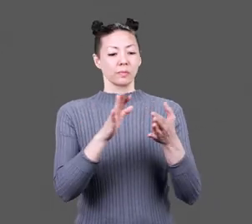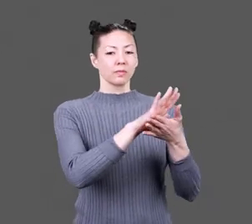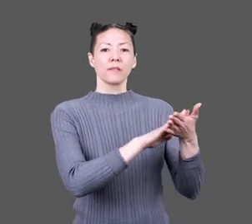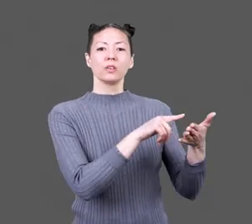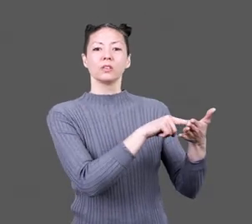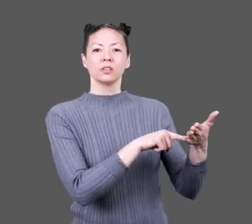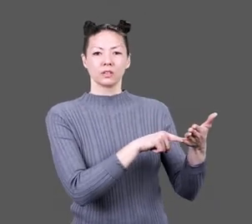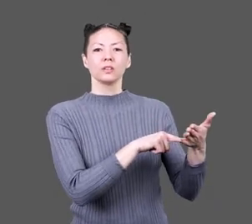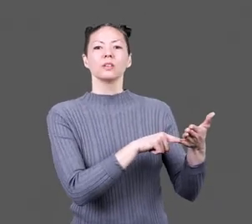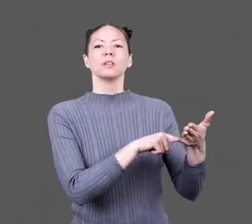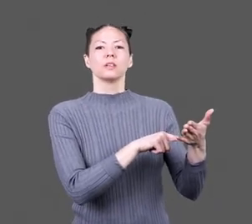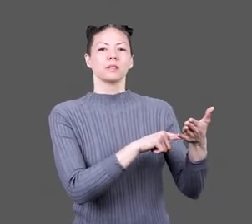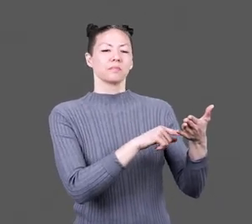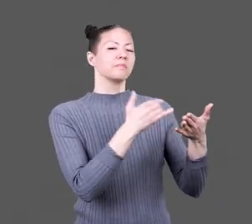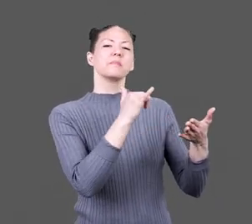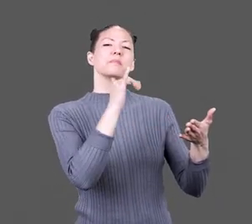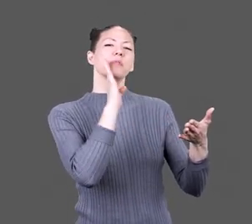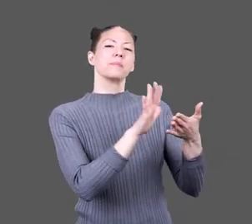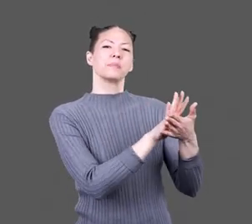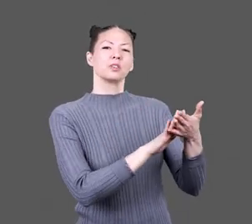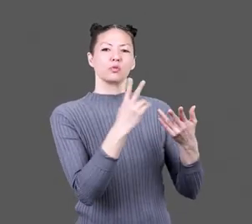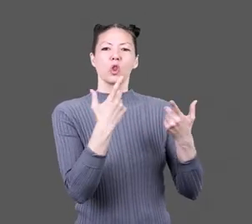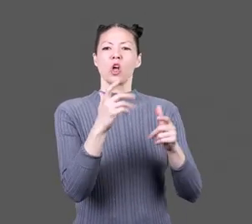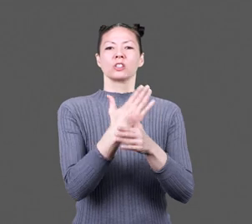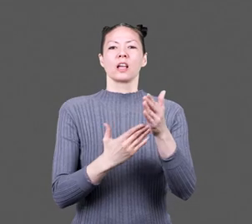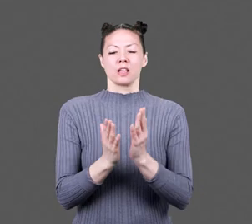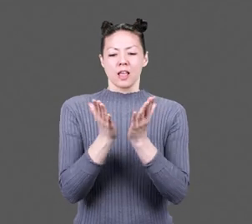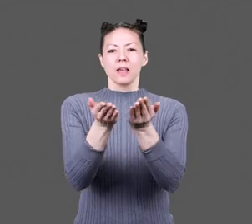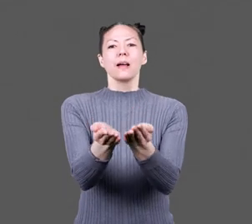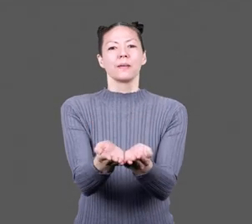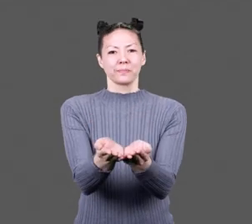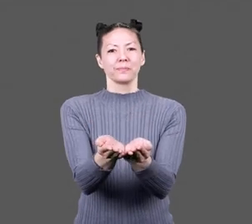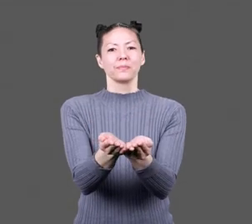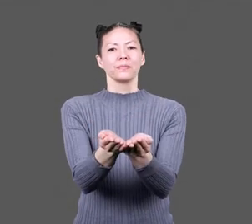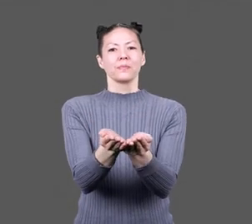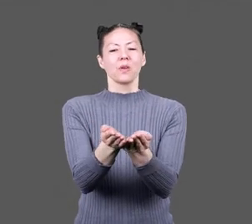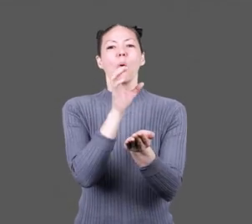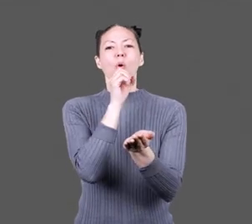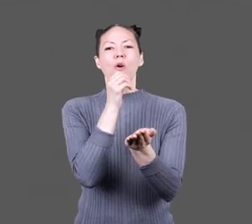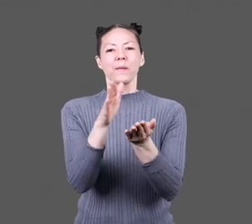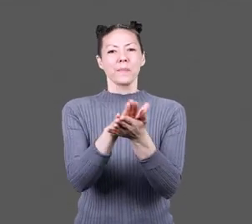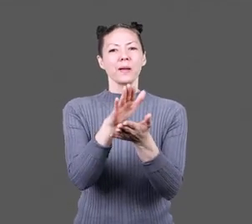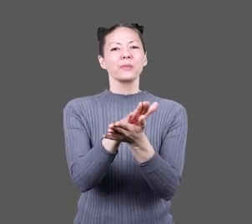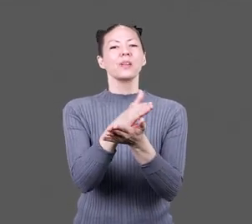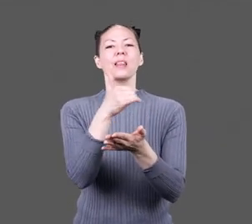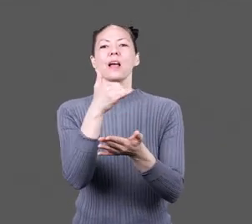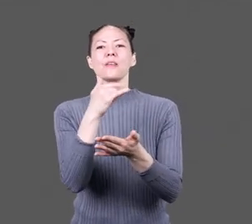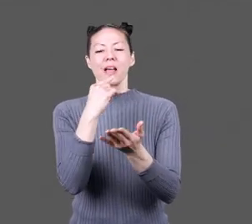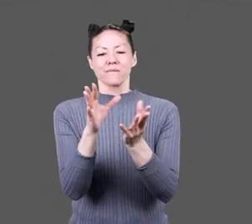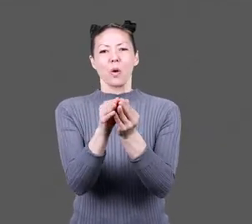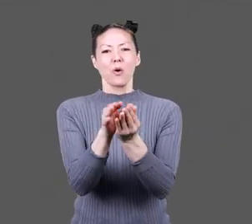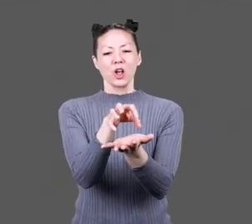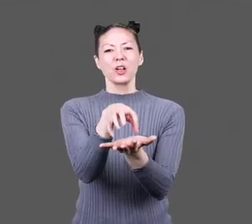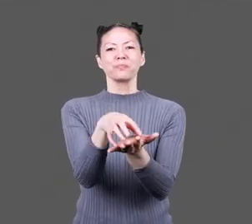On the cover, on a beige background. Two large hands cupped two smaller hands holding folded orange, yellow, and red